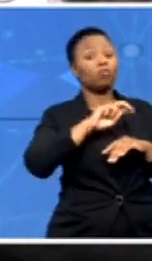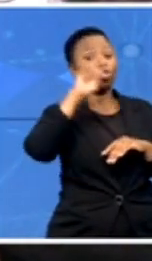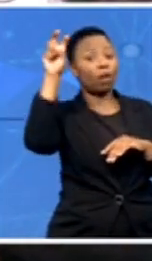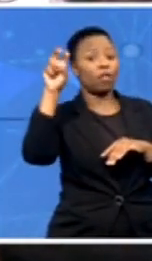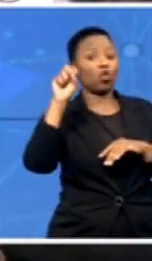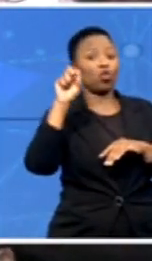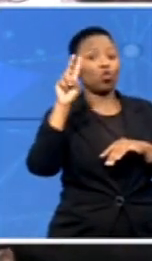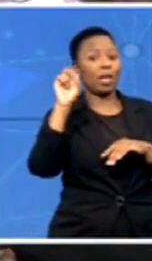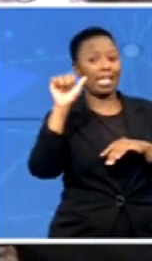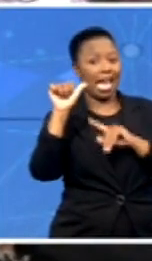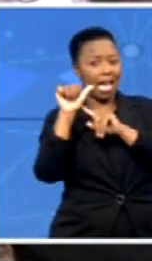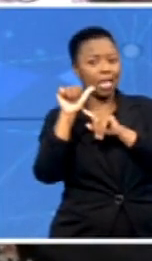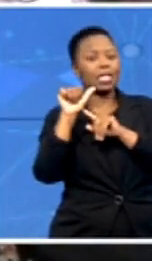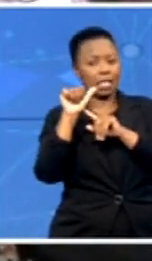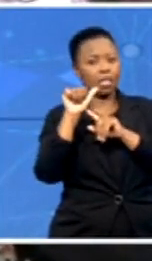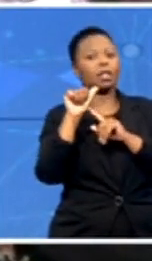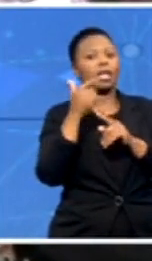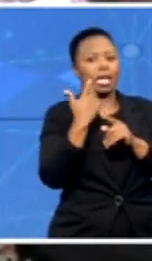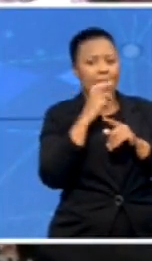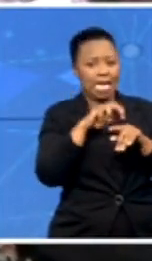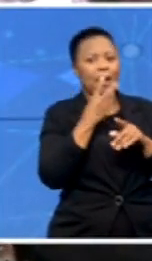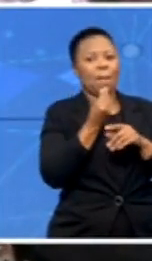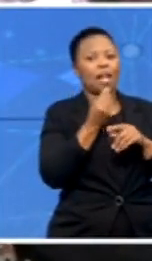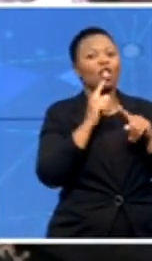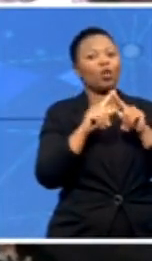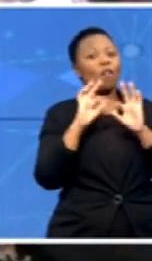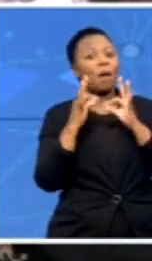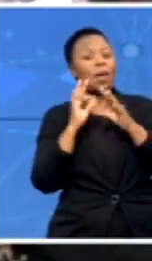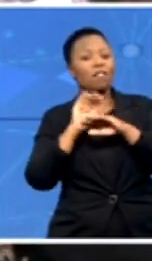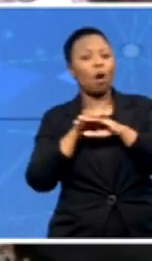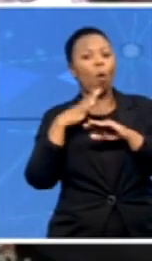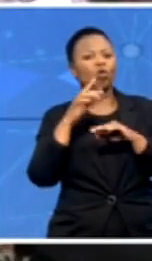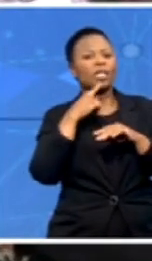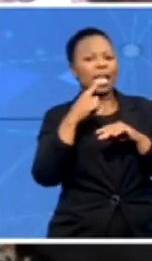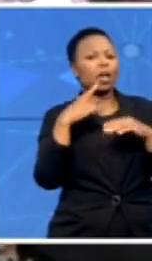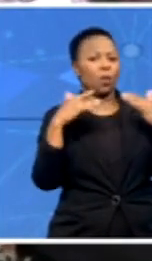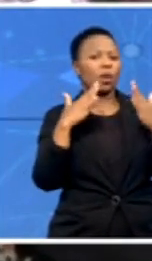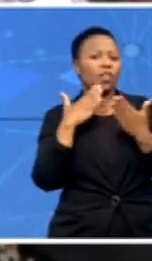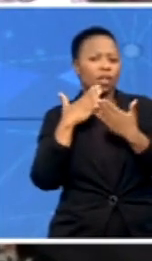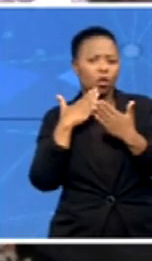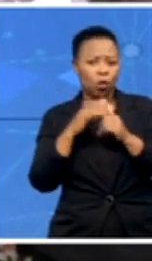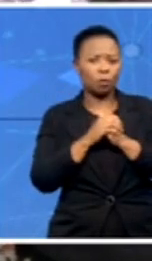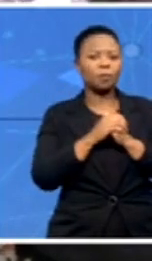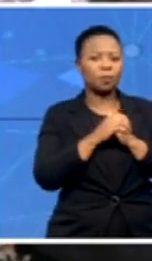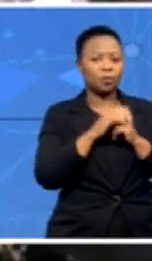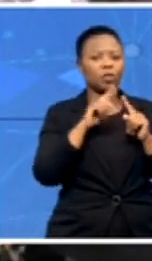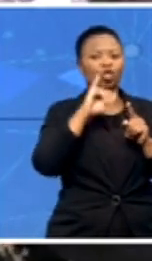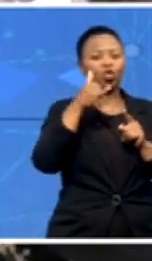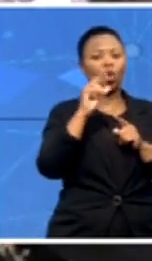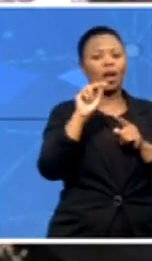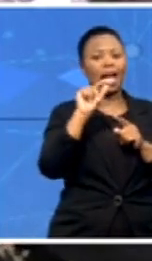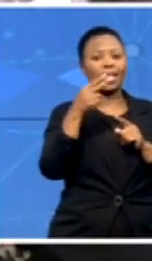and some people that I'd like to thank so far. It will be R.C. Ishmael Attorneys, Jonathan Darmans from Central Roofing Industries.